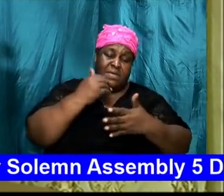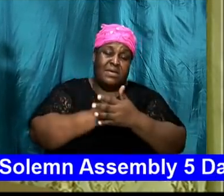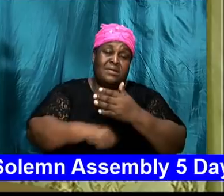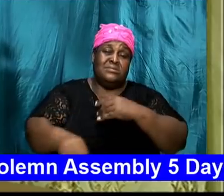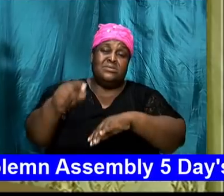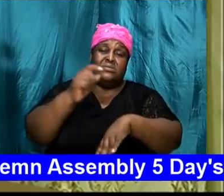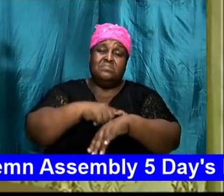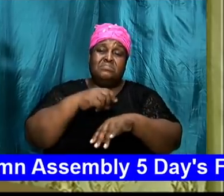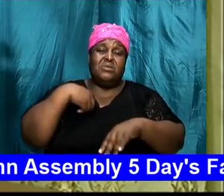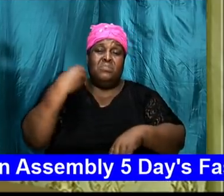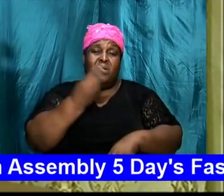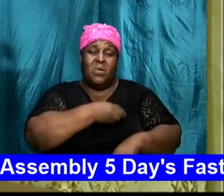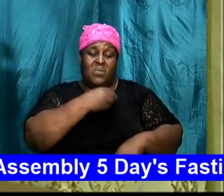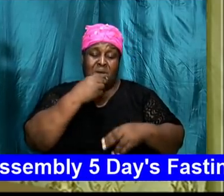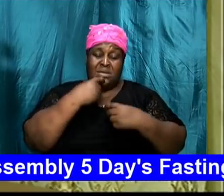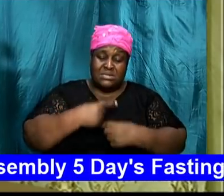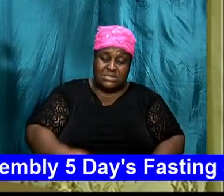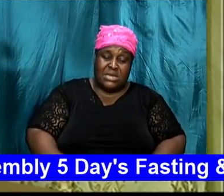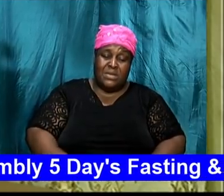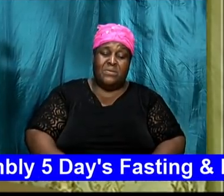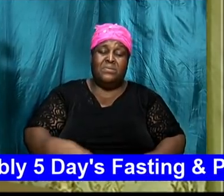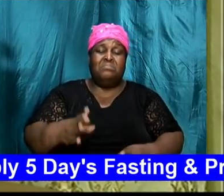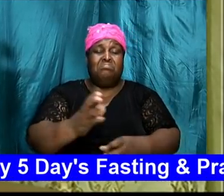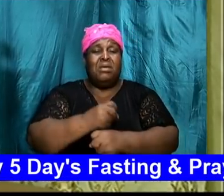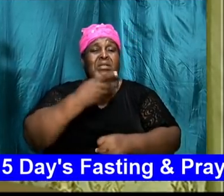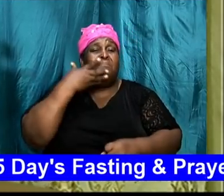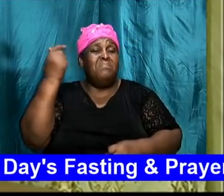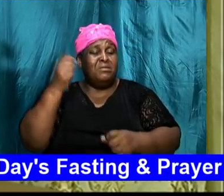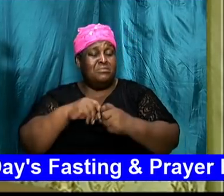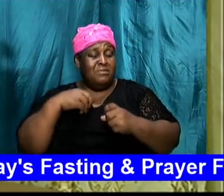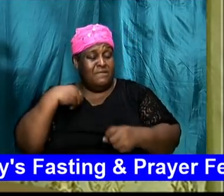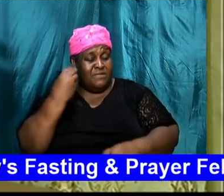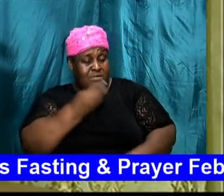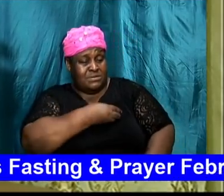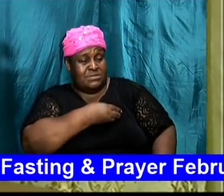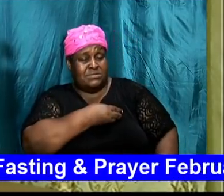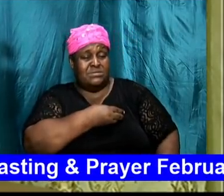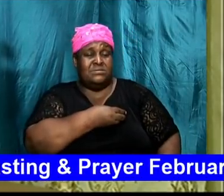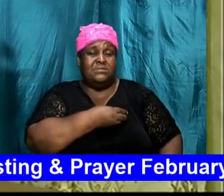desires get the better of us and we